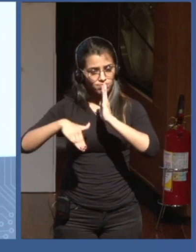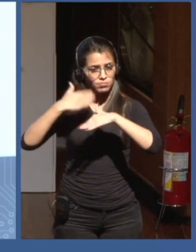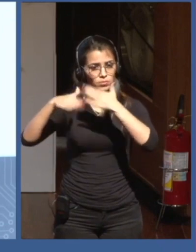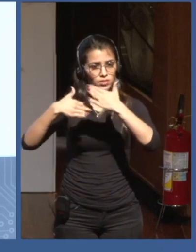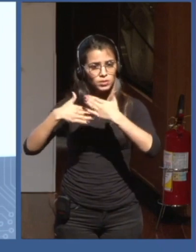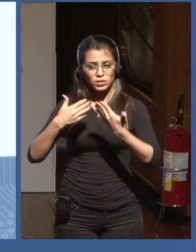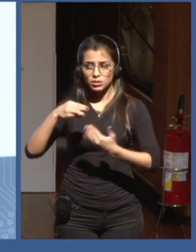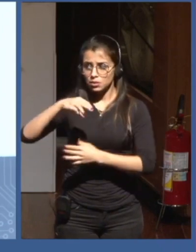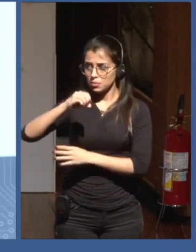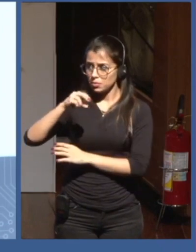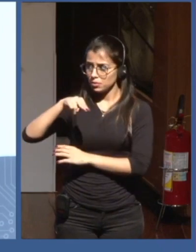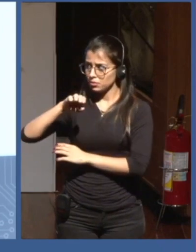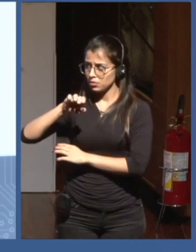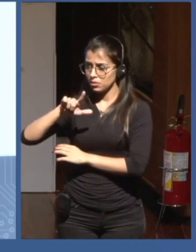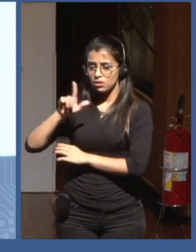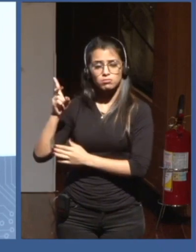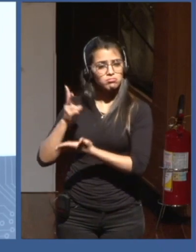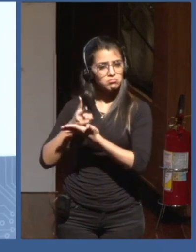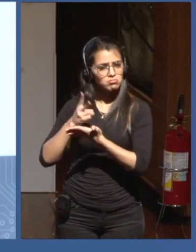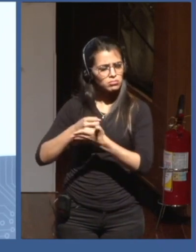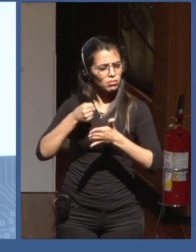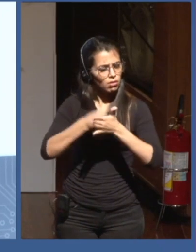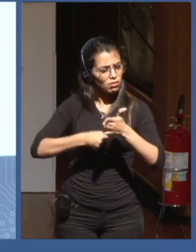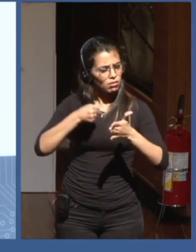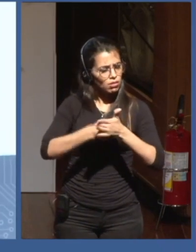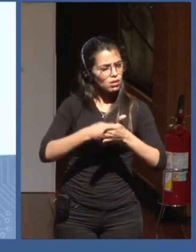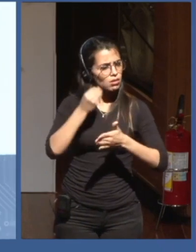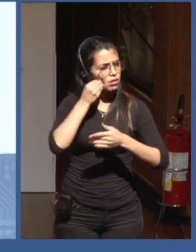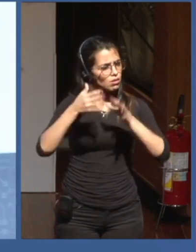through the use of new technologies, including AI.